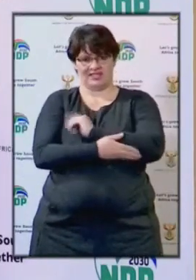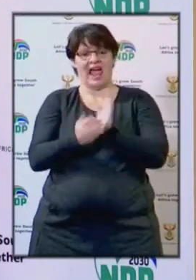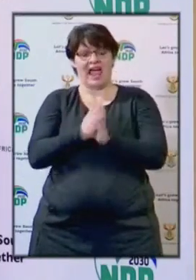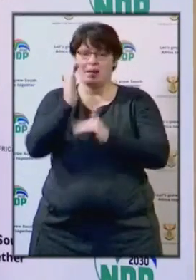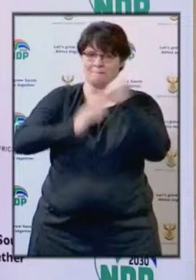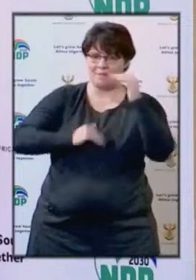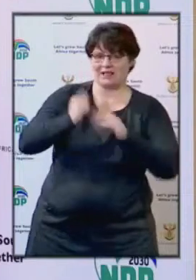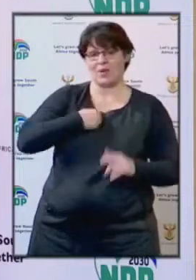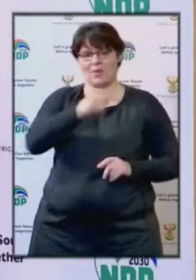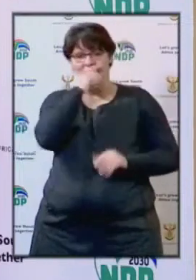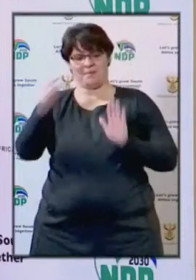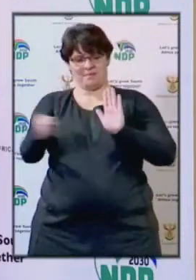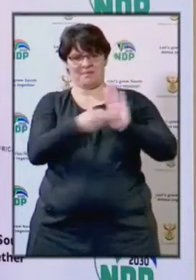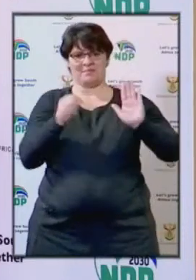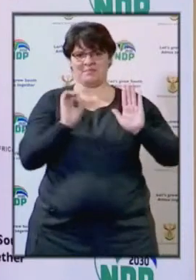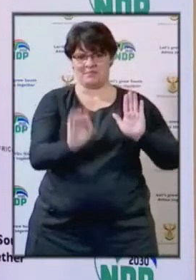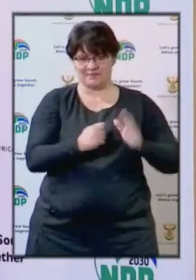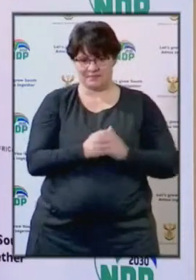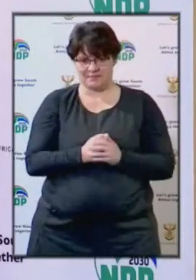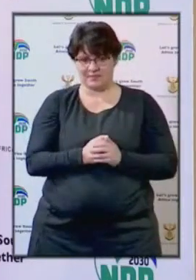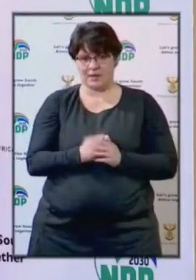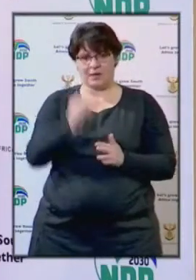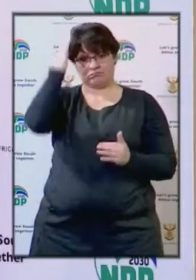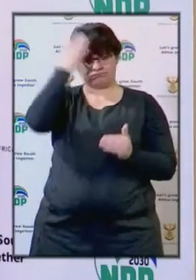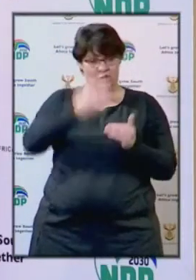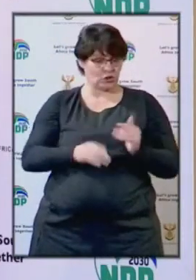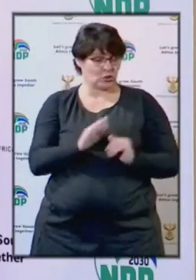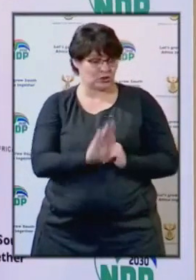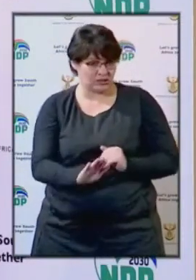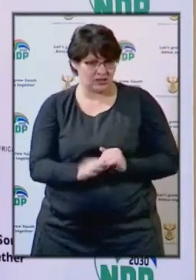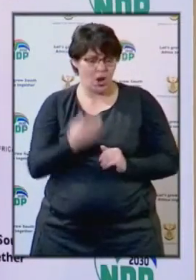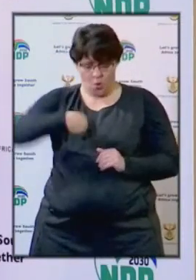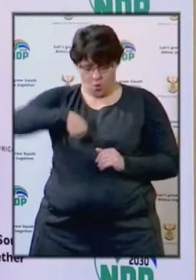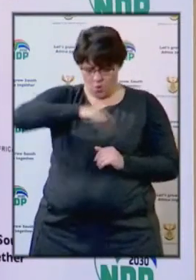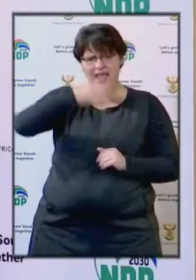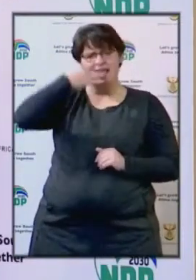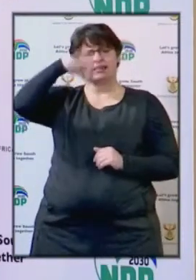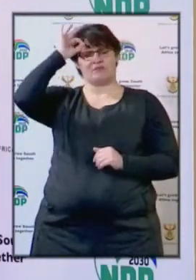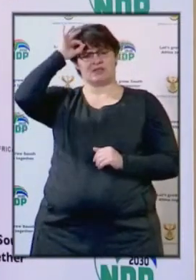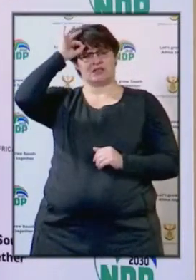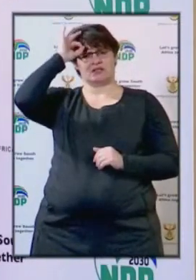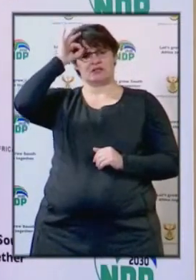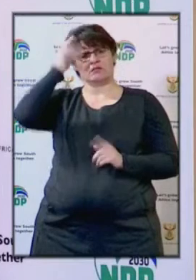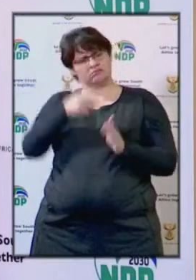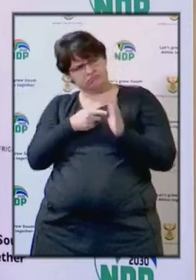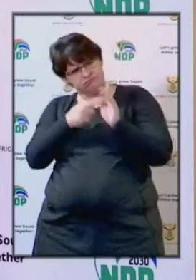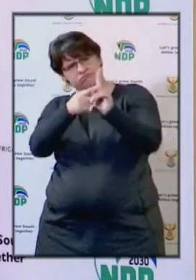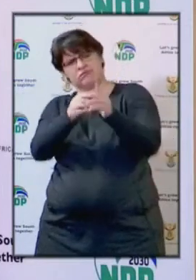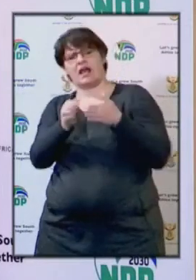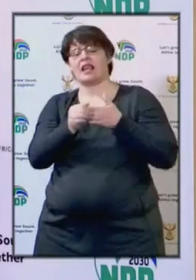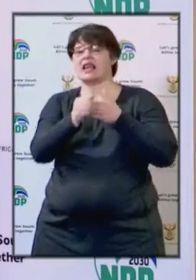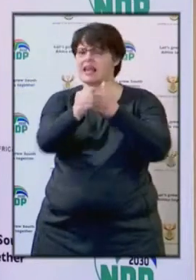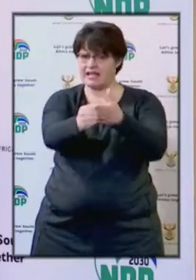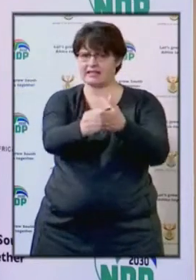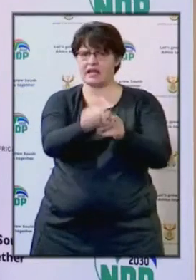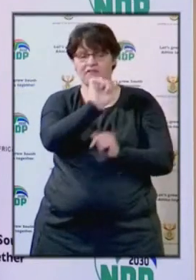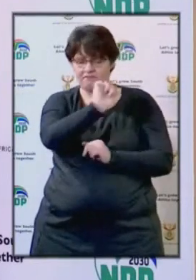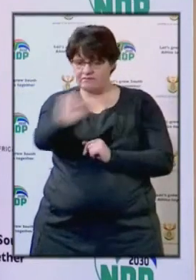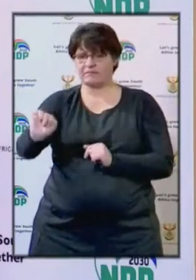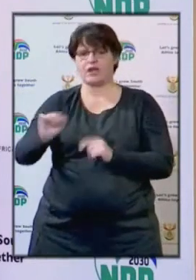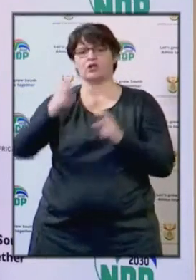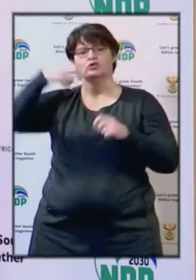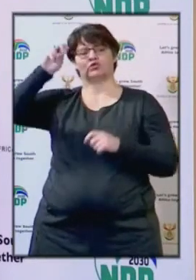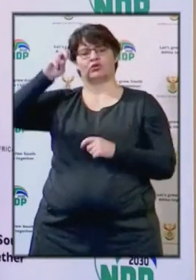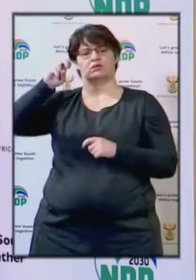our brand. As I conclude, as government, we continue to spearhead the plan for tourism's ability